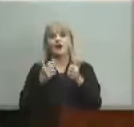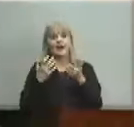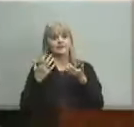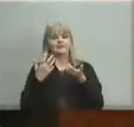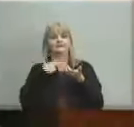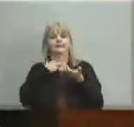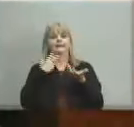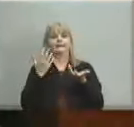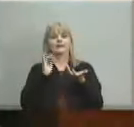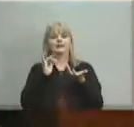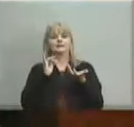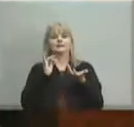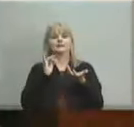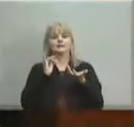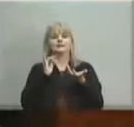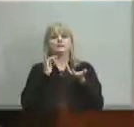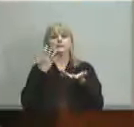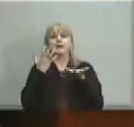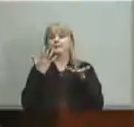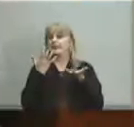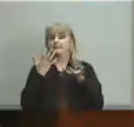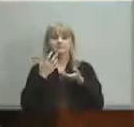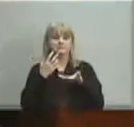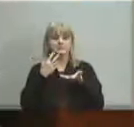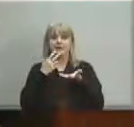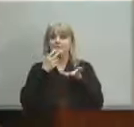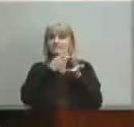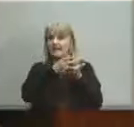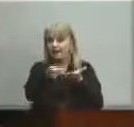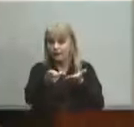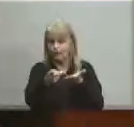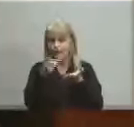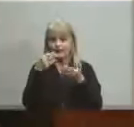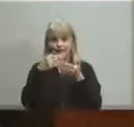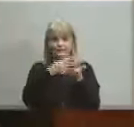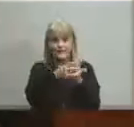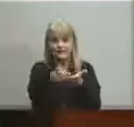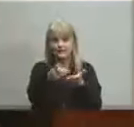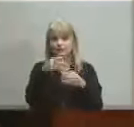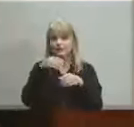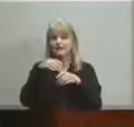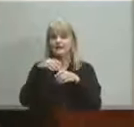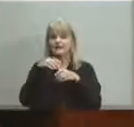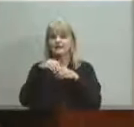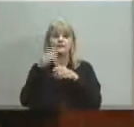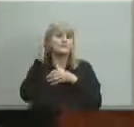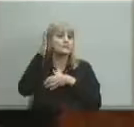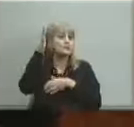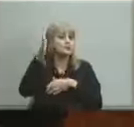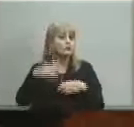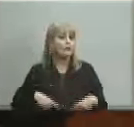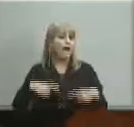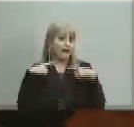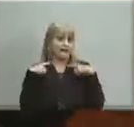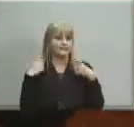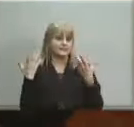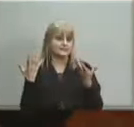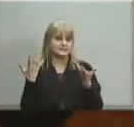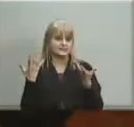if not failure near failure in their future lives